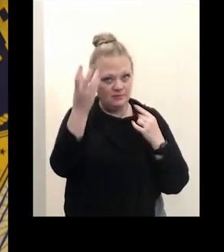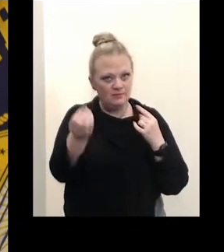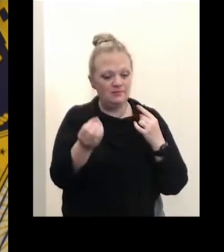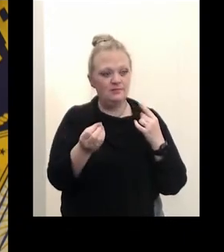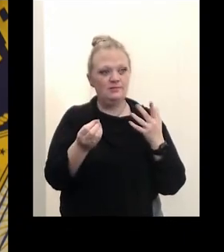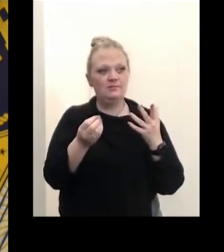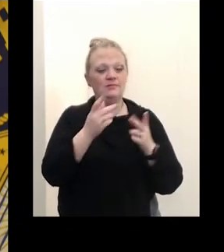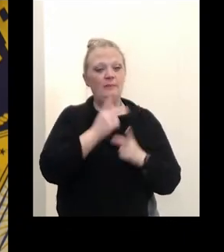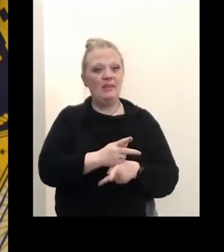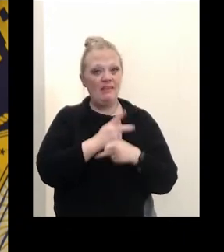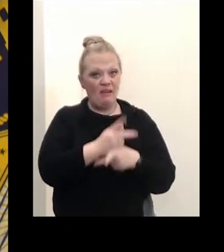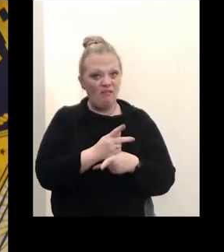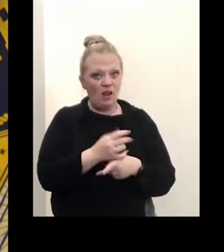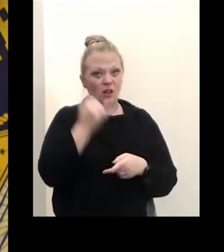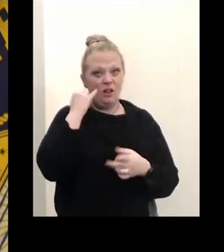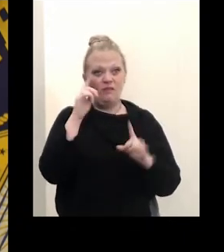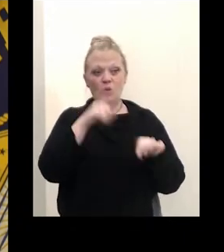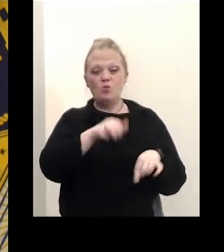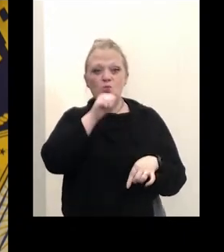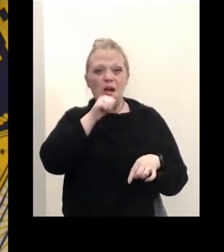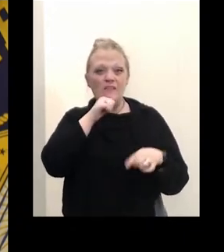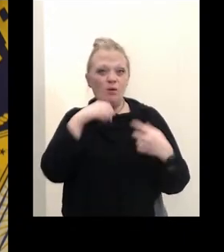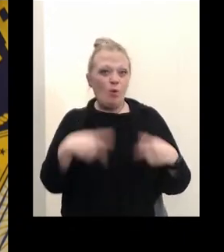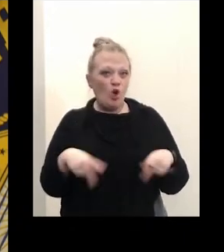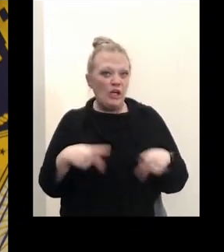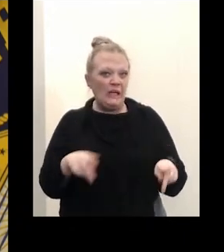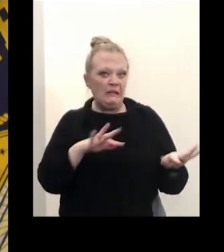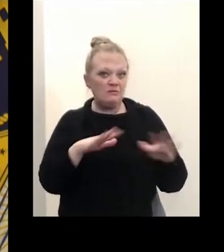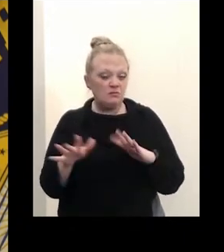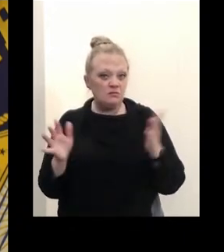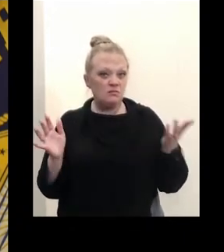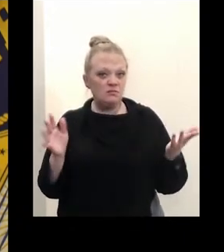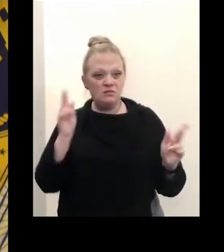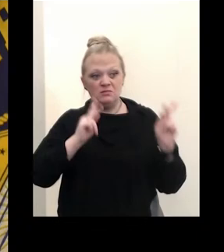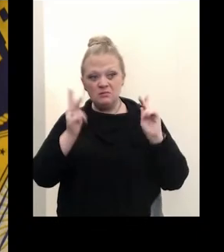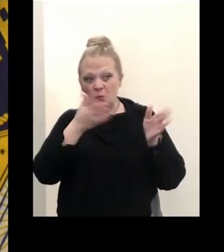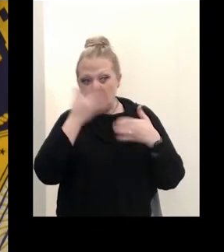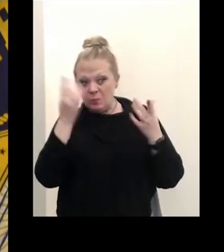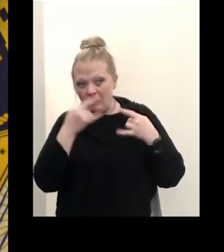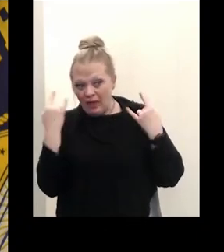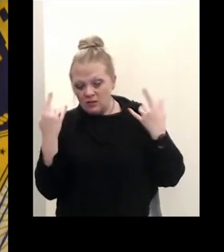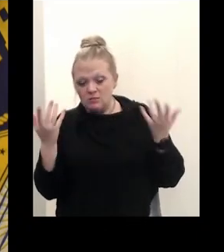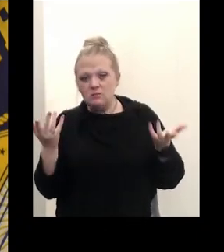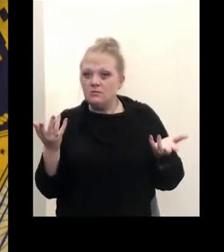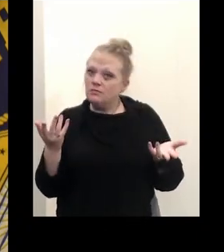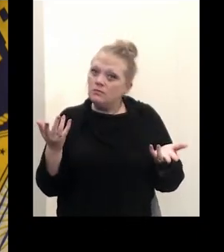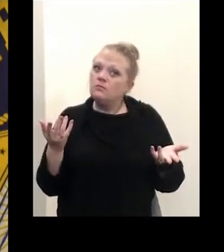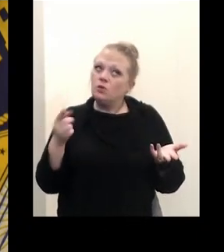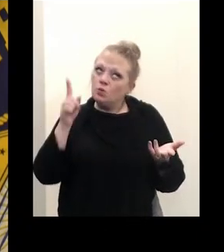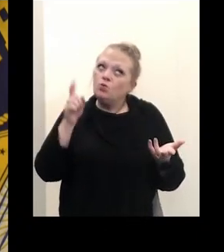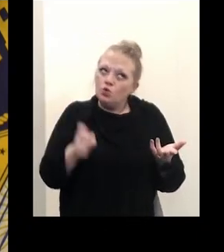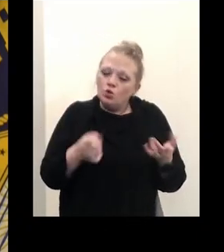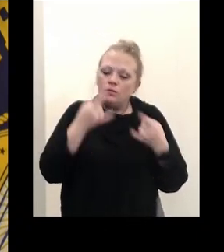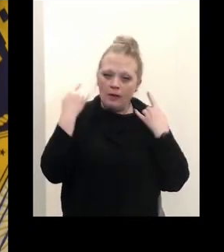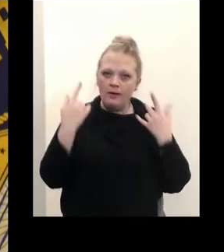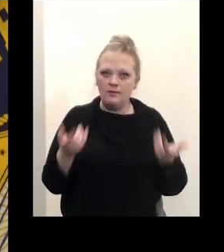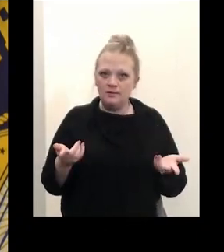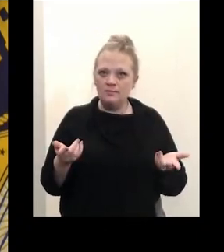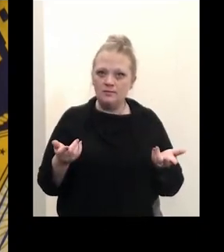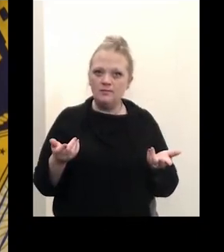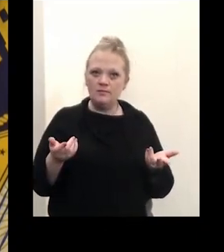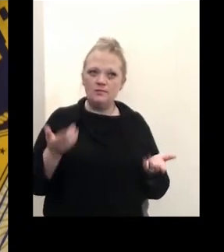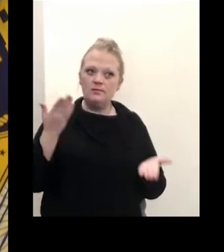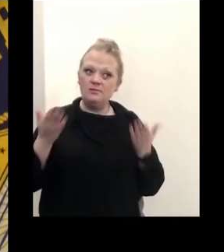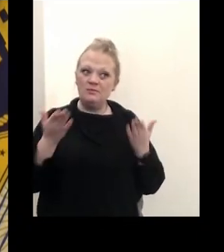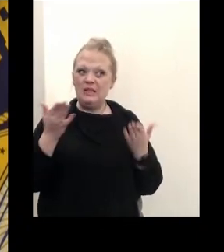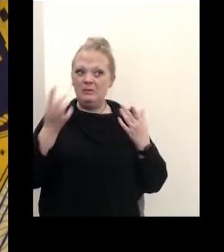careful if you're going to a private party and stuff like that and your people aren't wearing masks you might want to we should wear a mask and you might want to consider getting